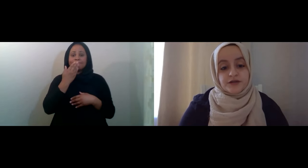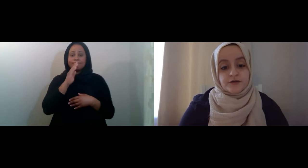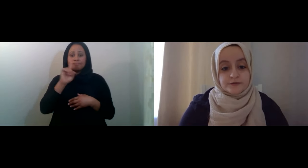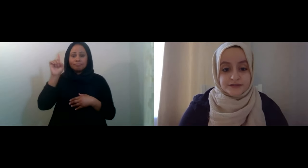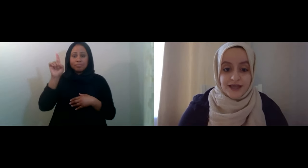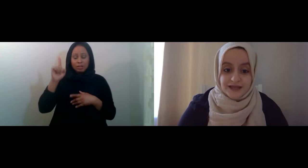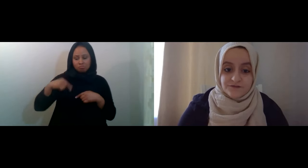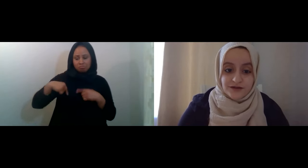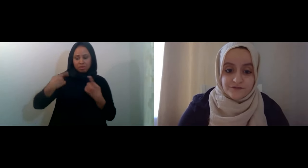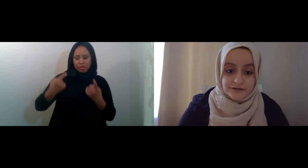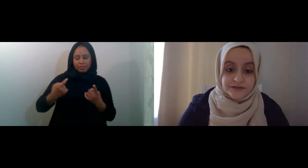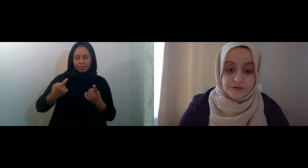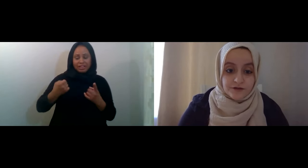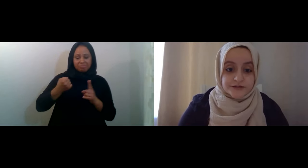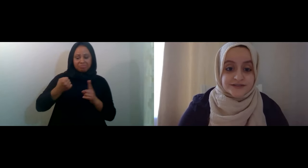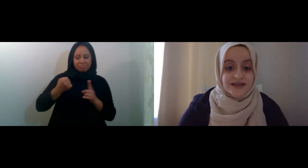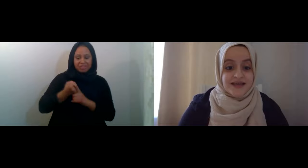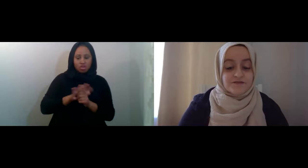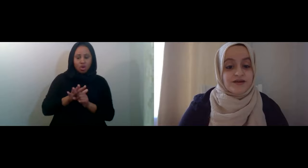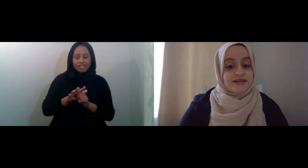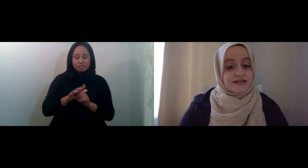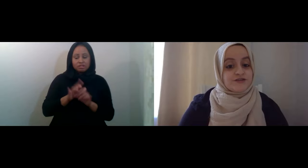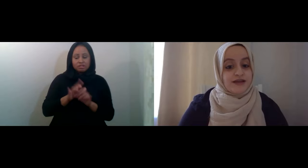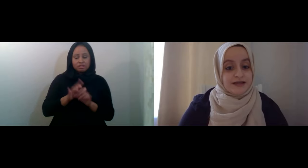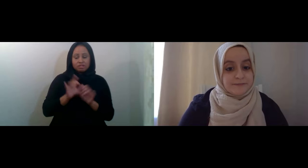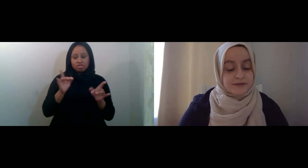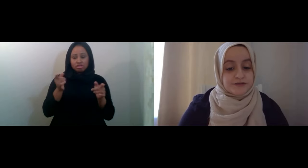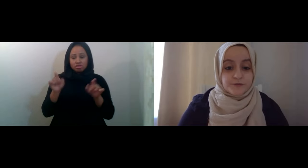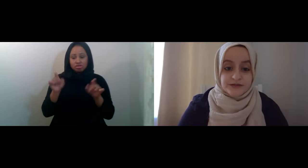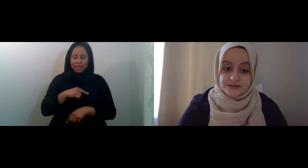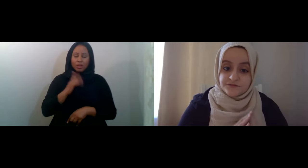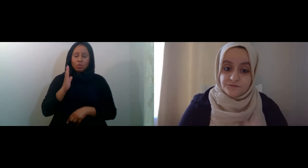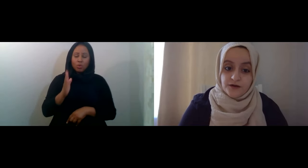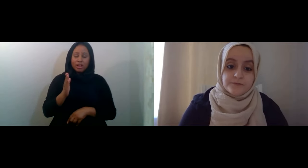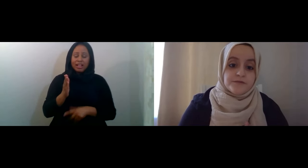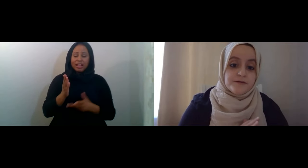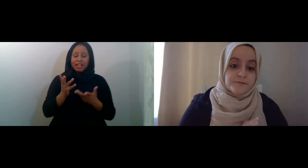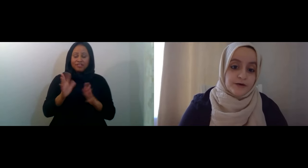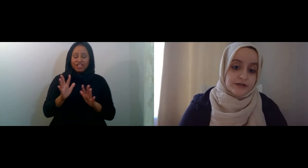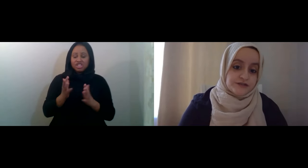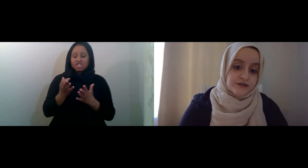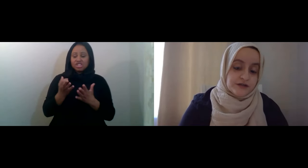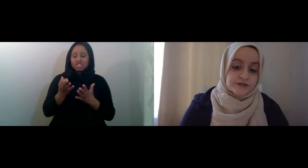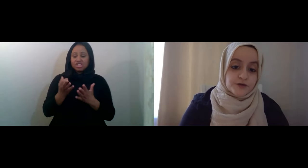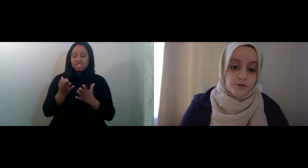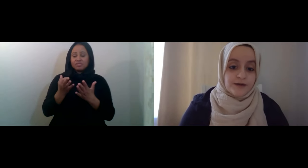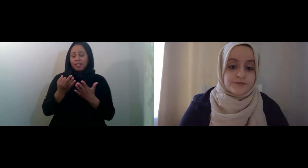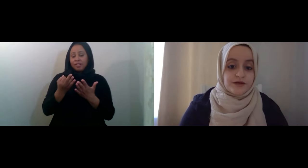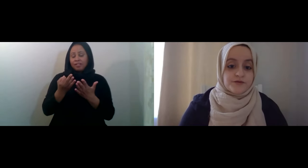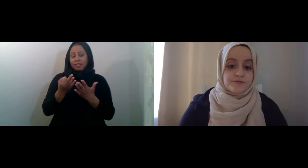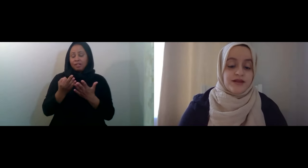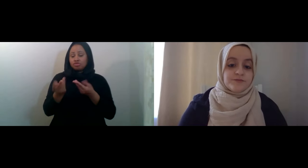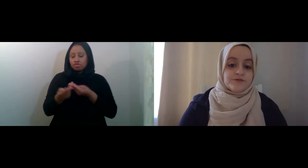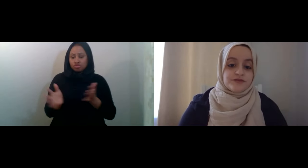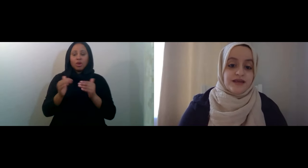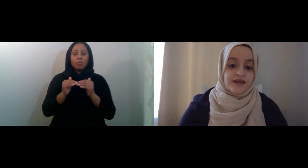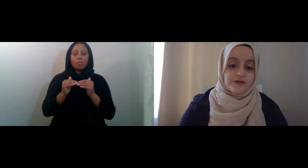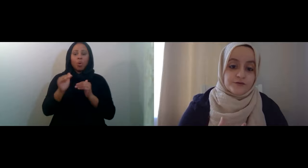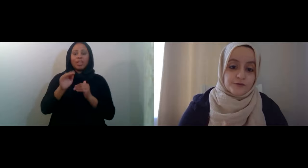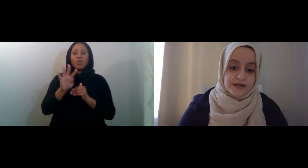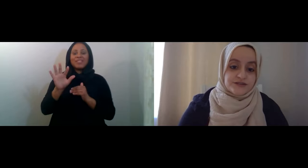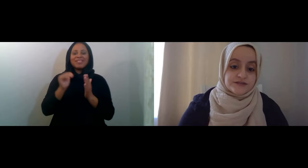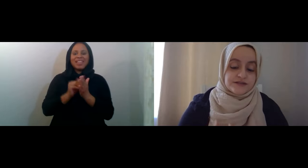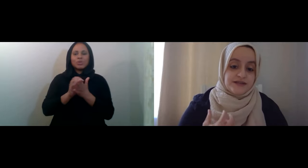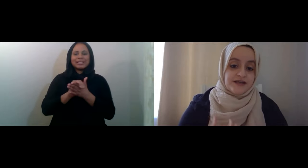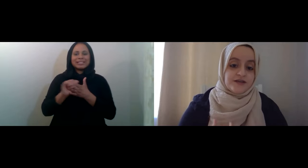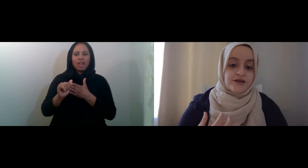distributed close to $85,000 in financial aid. So, this is from March. So, alhamdulillah, we've been able to take